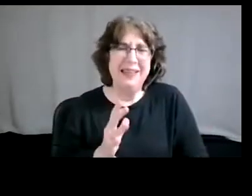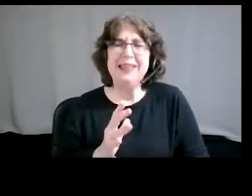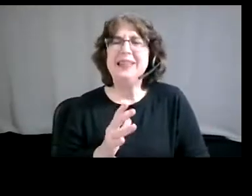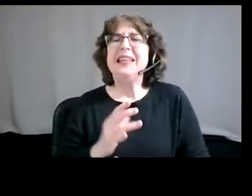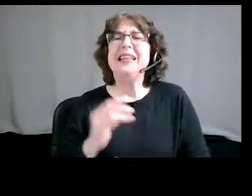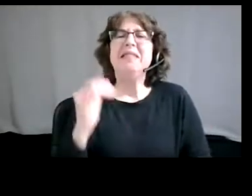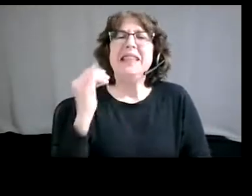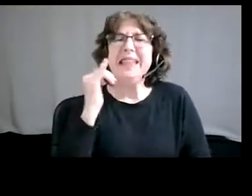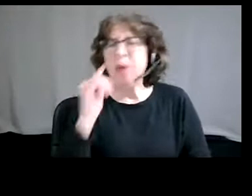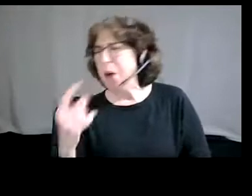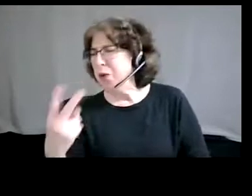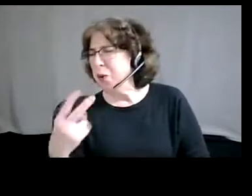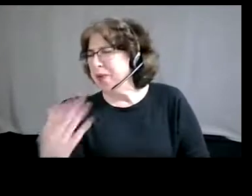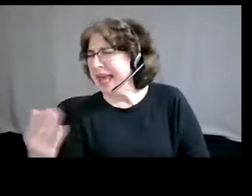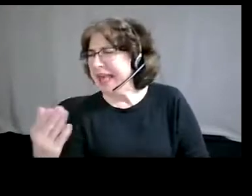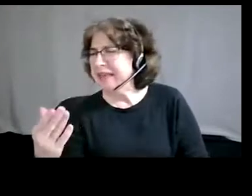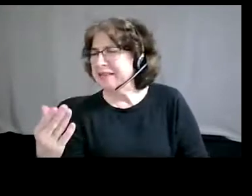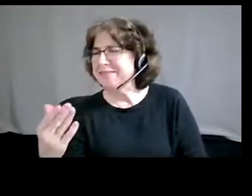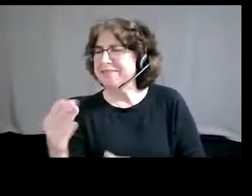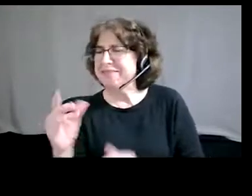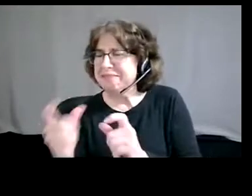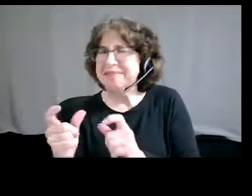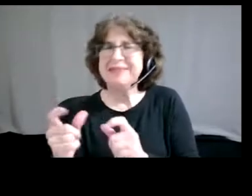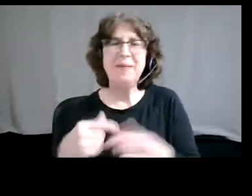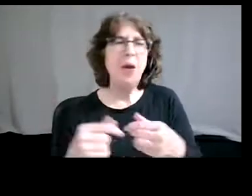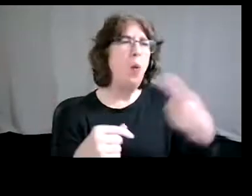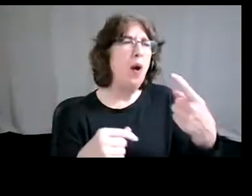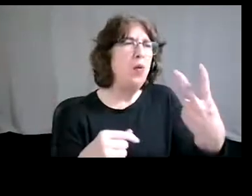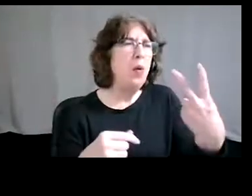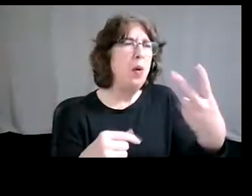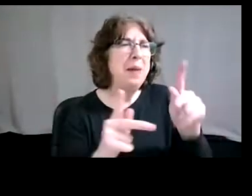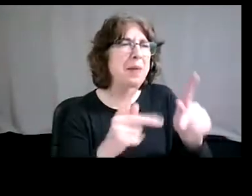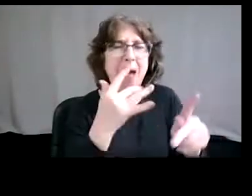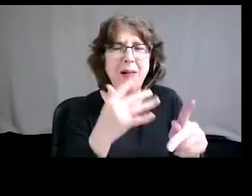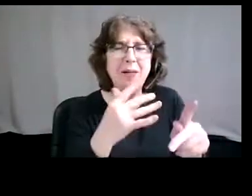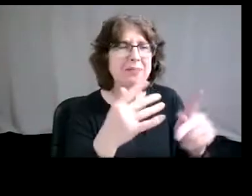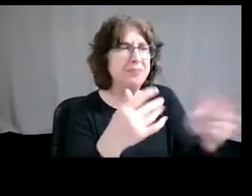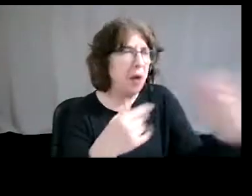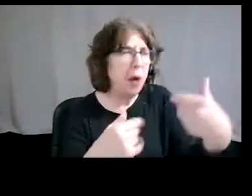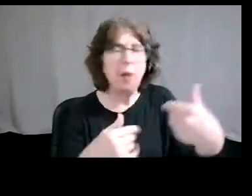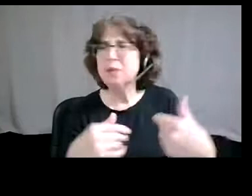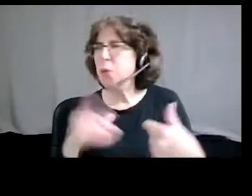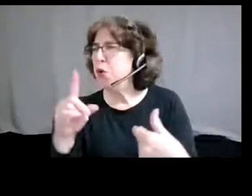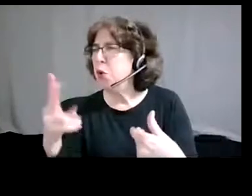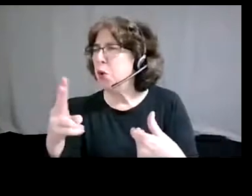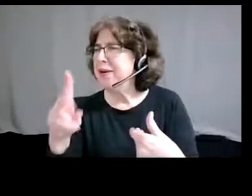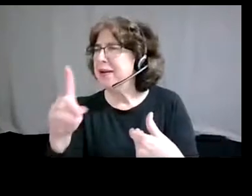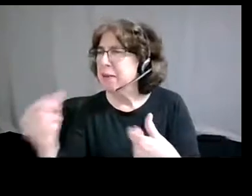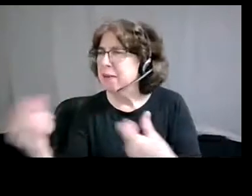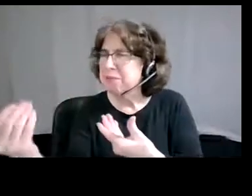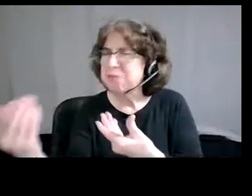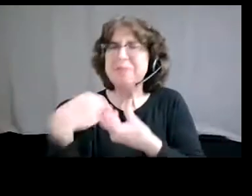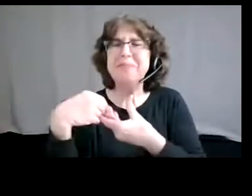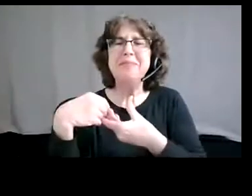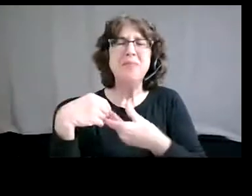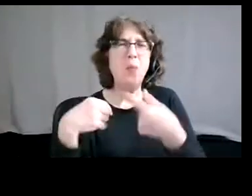of color, one or two disabled people, one or two LGBTQ people, whatever, uh, and, and talk a little bit, like, it's just a